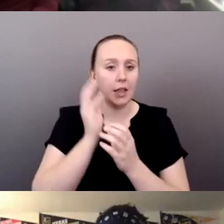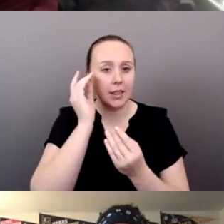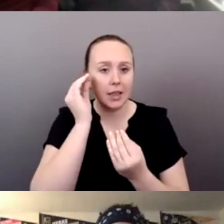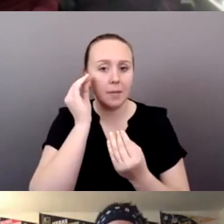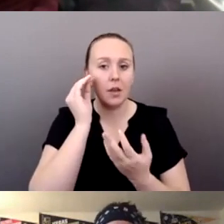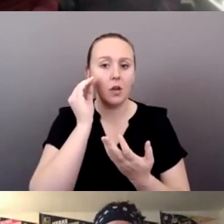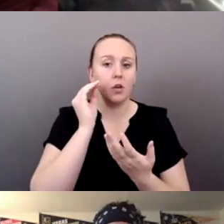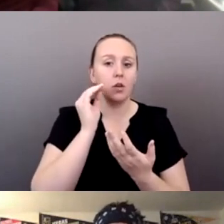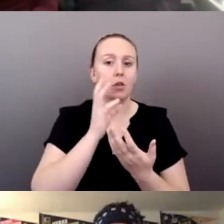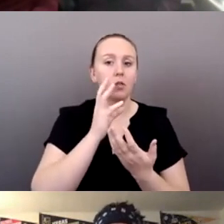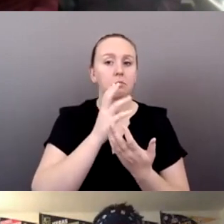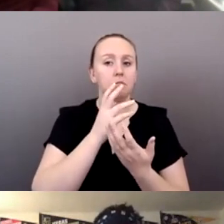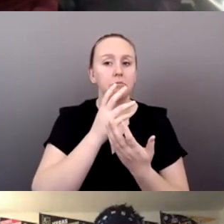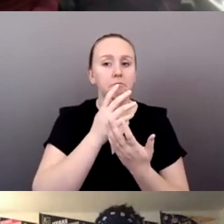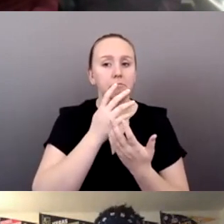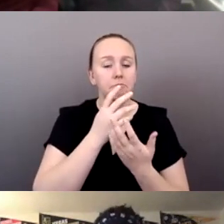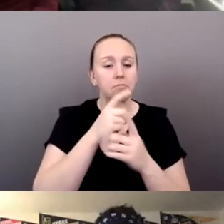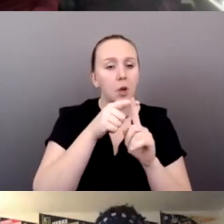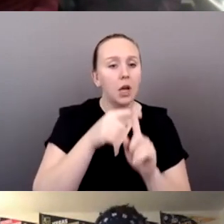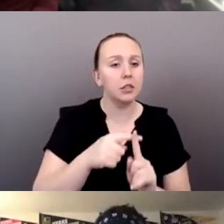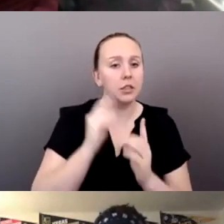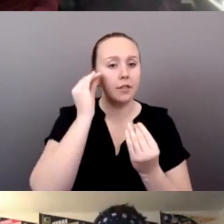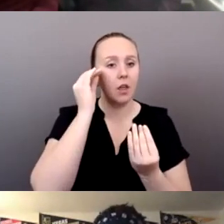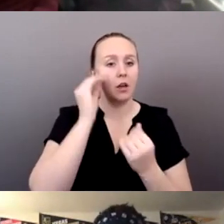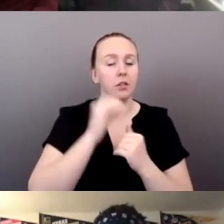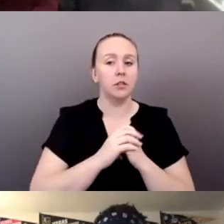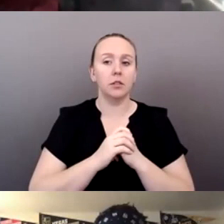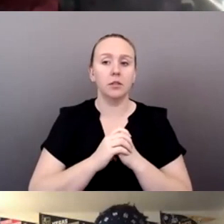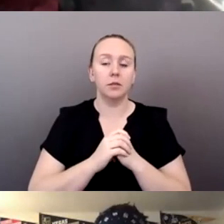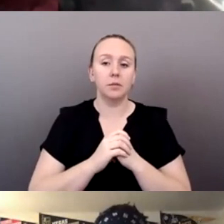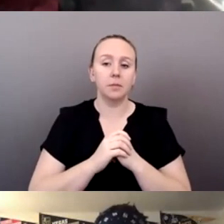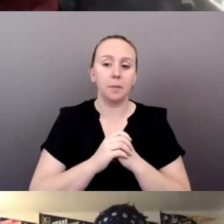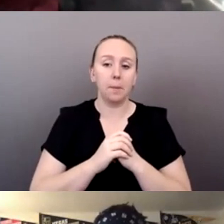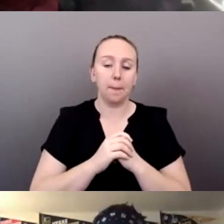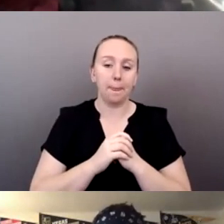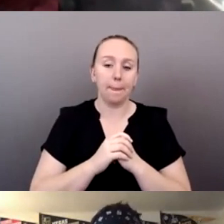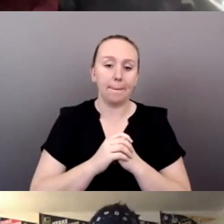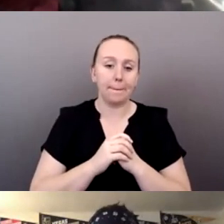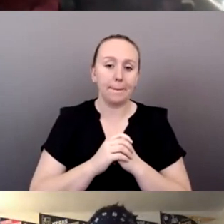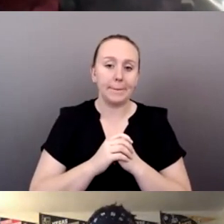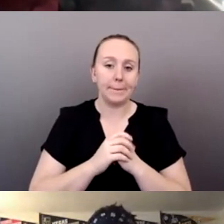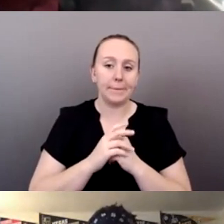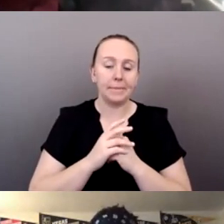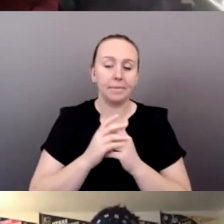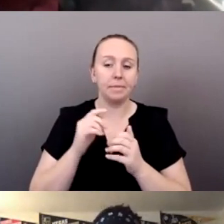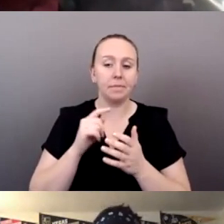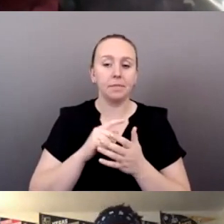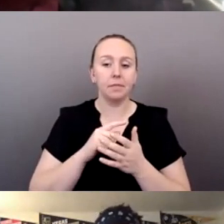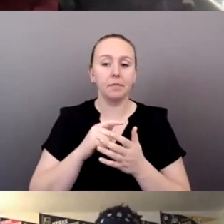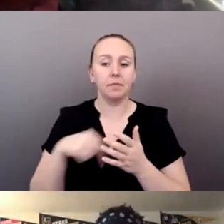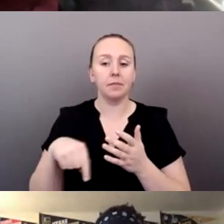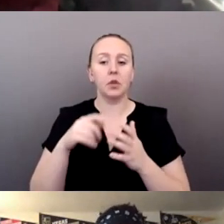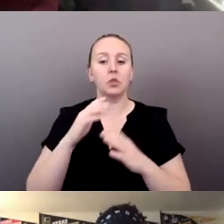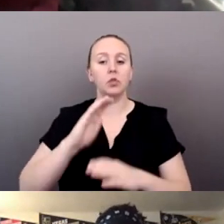here, keep positive thoughts and, and, um, these songs are healing